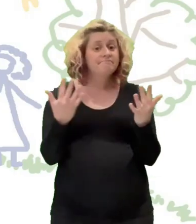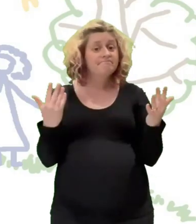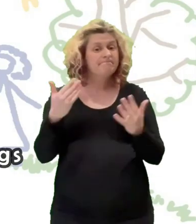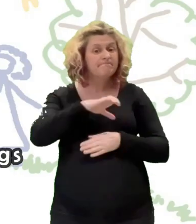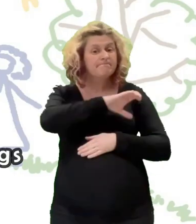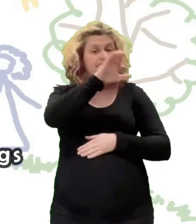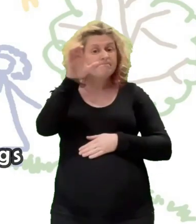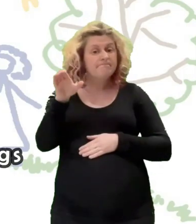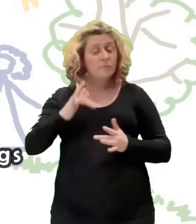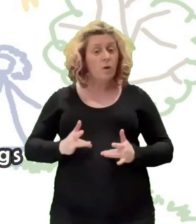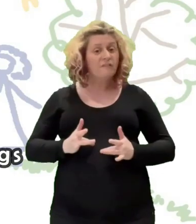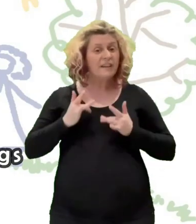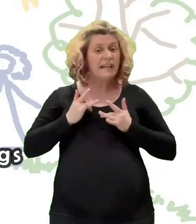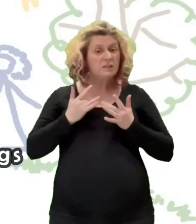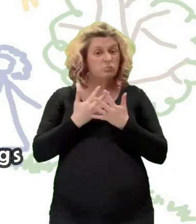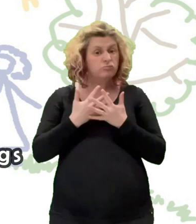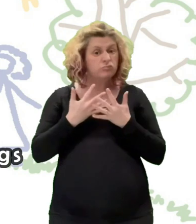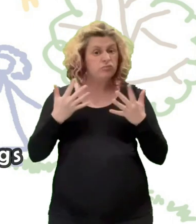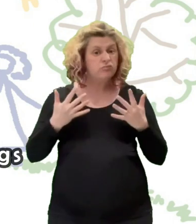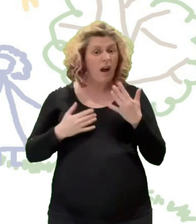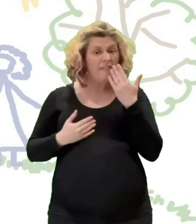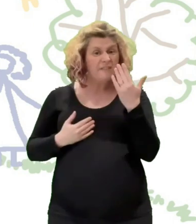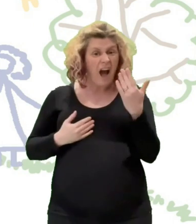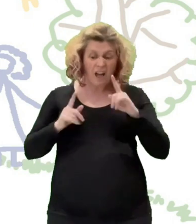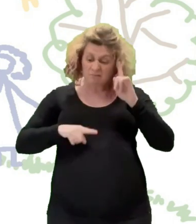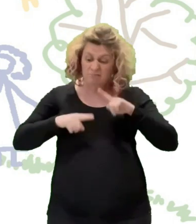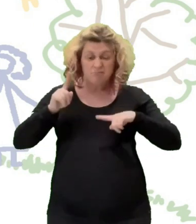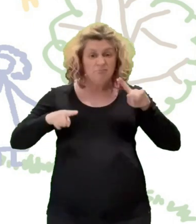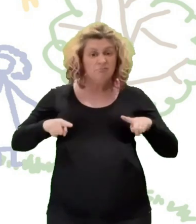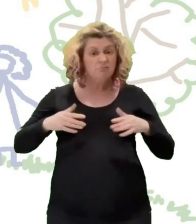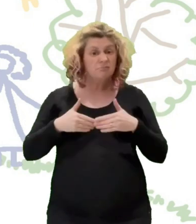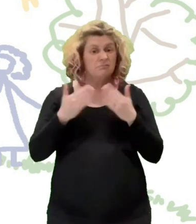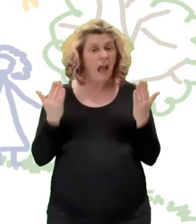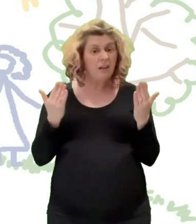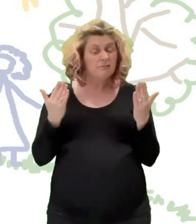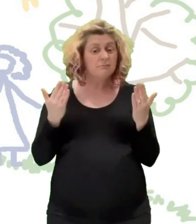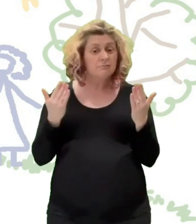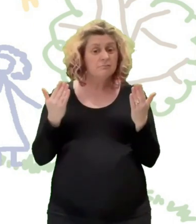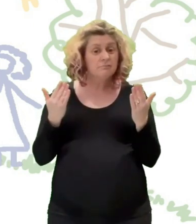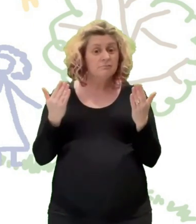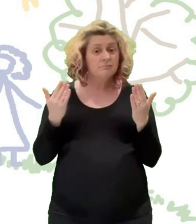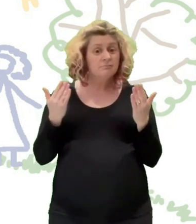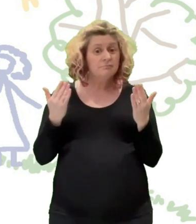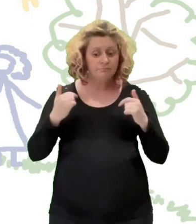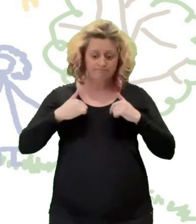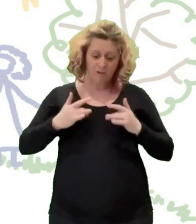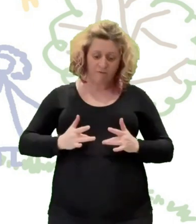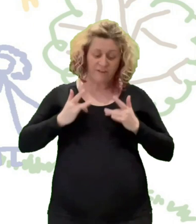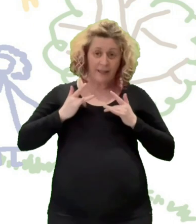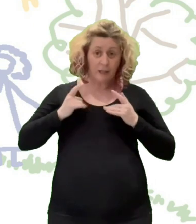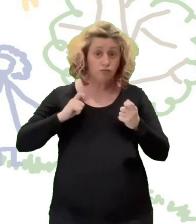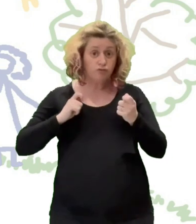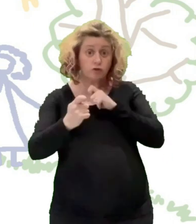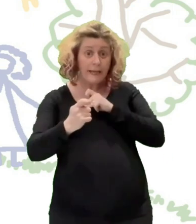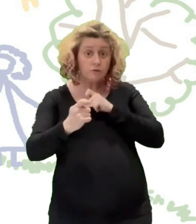everybody has rainbow feelings sometimes five in a day my feeling might